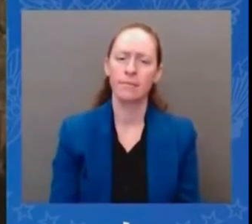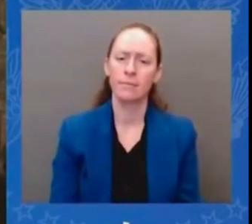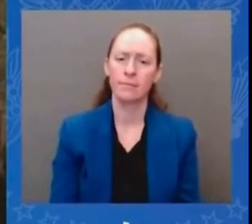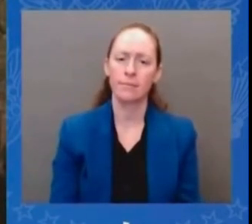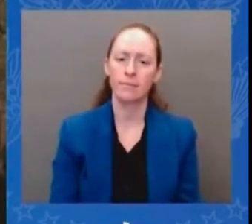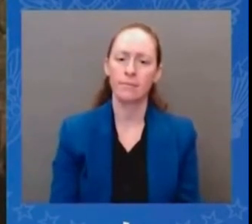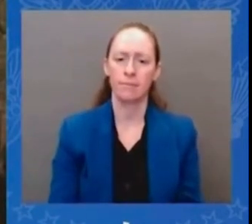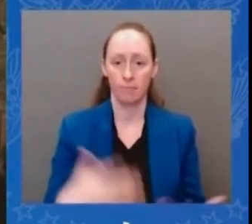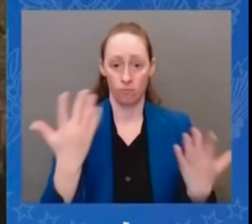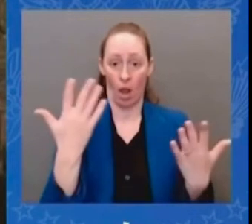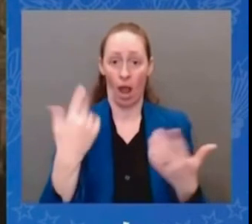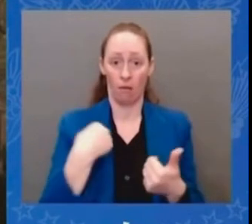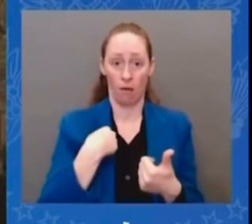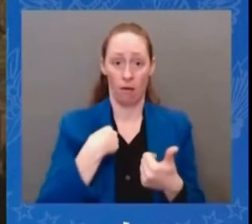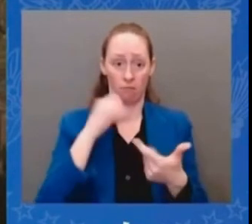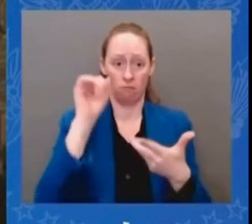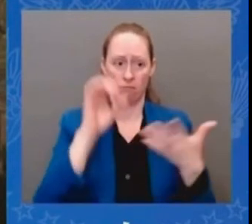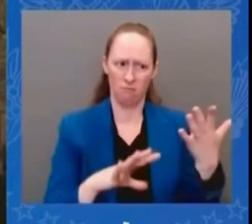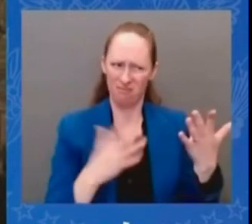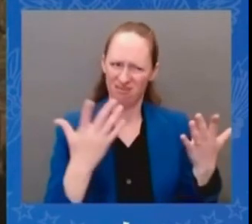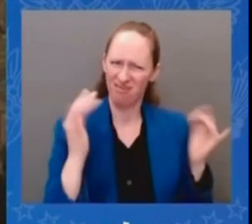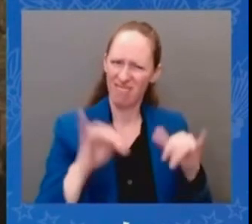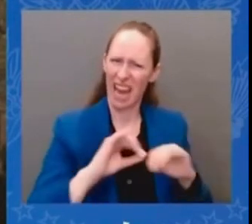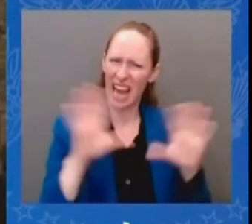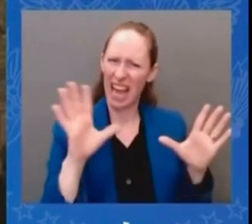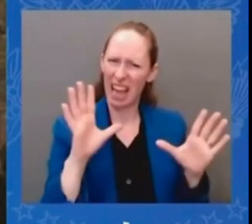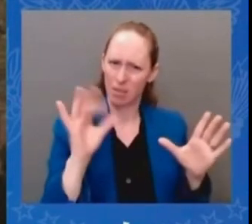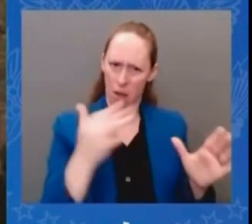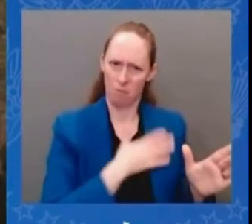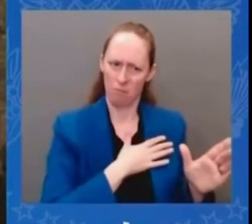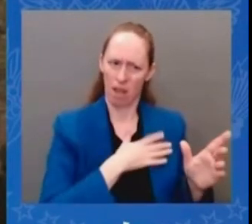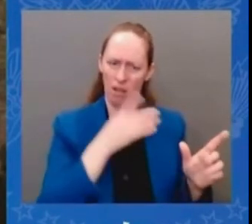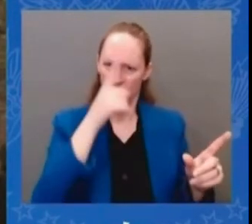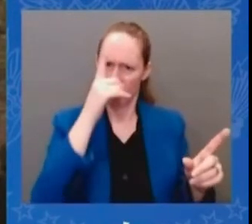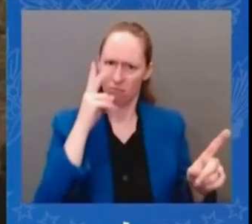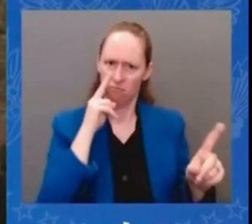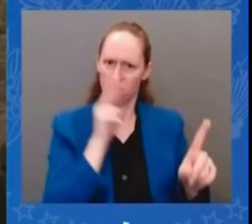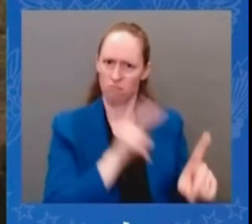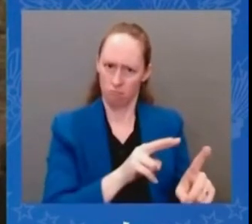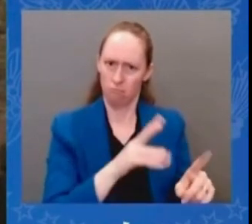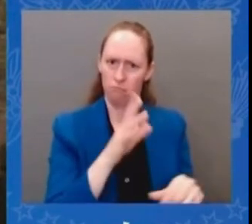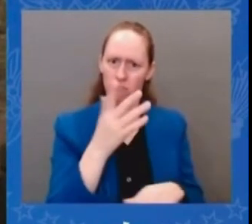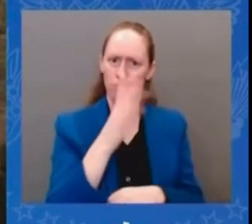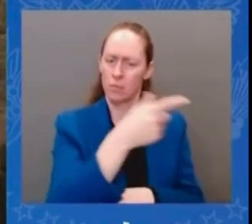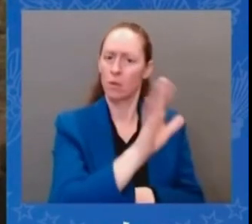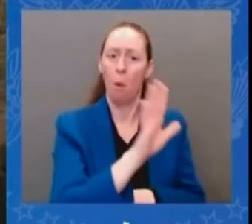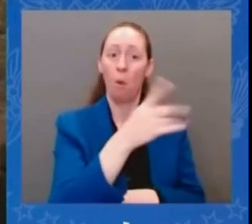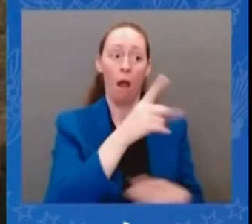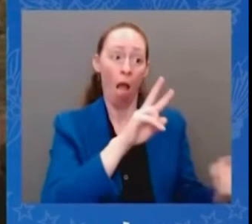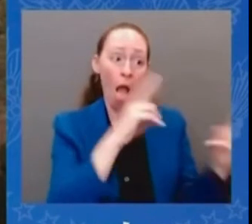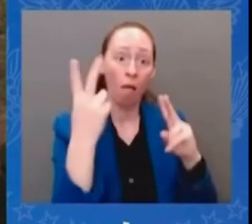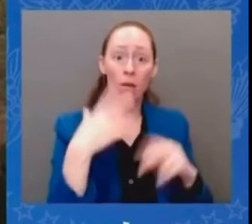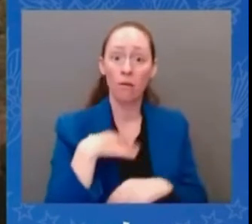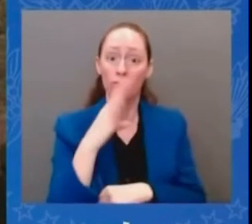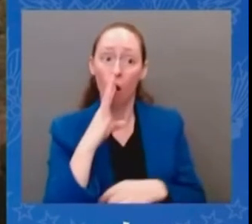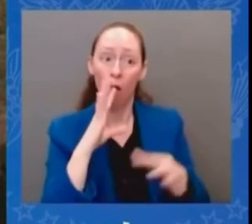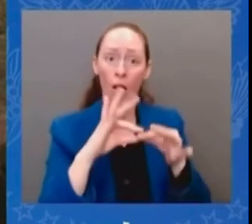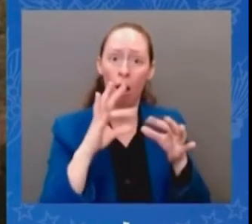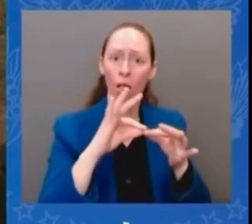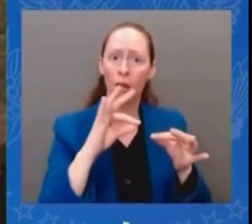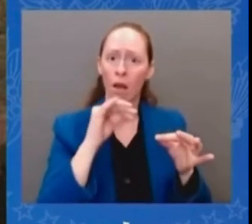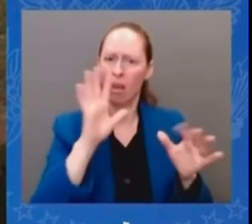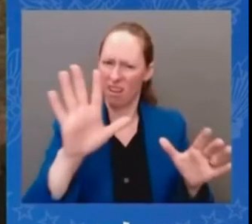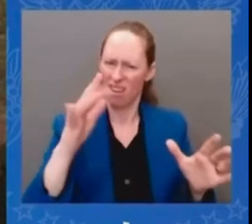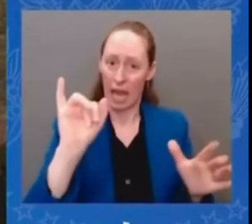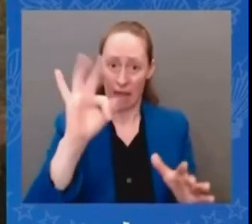misunderstanding about intentions or actions on each of our parts so we went into i look at my team how long that meeting last